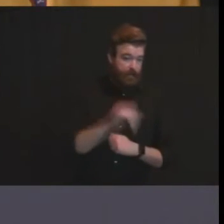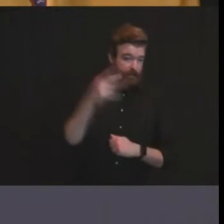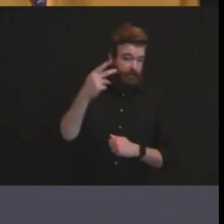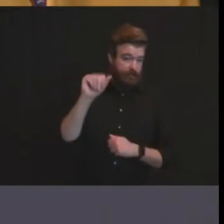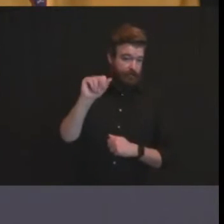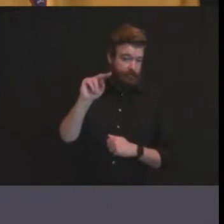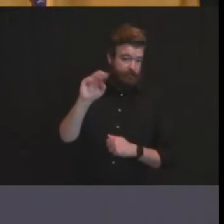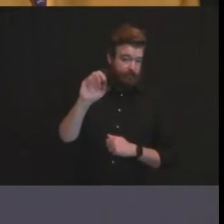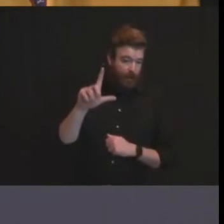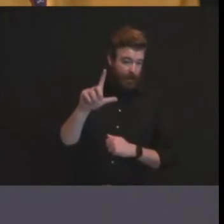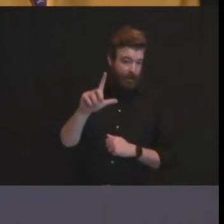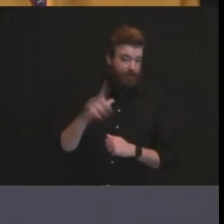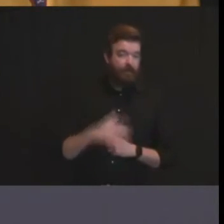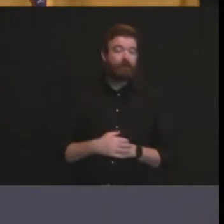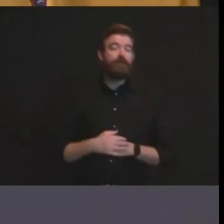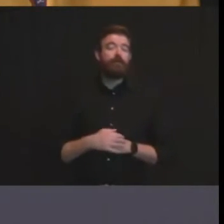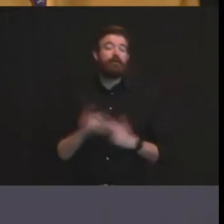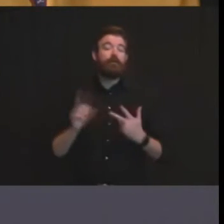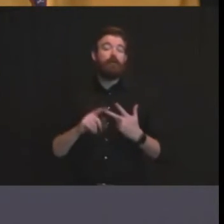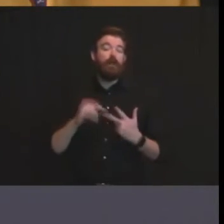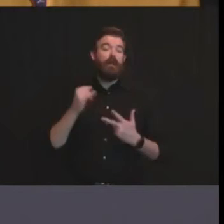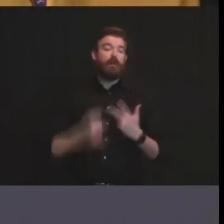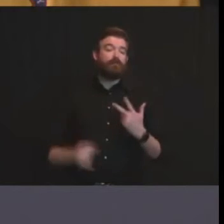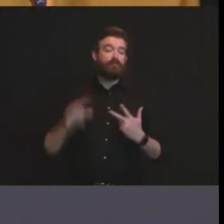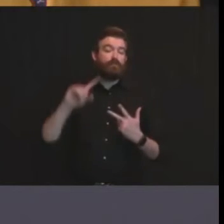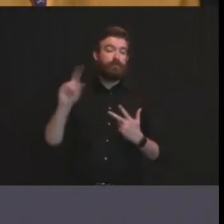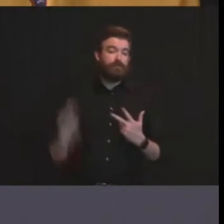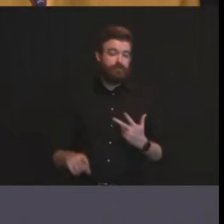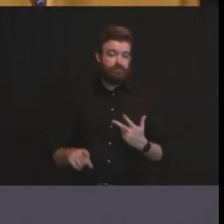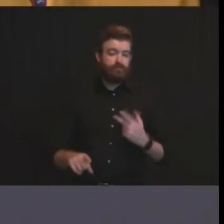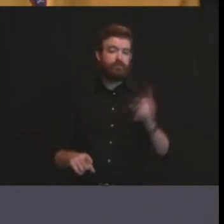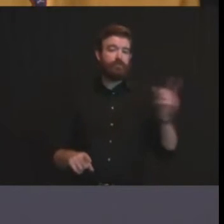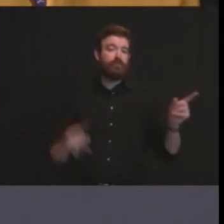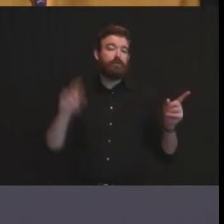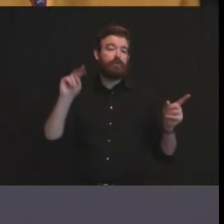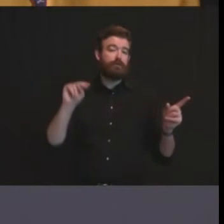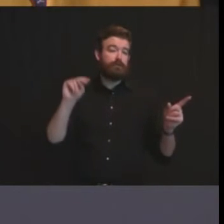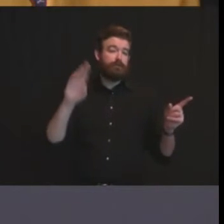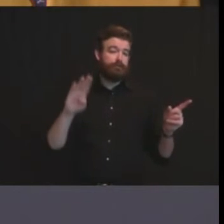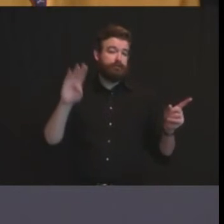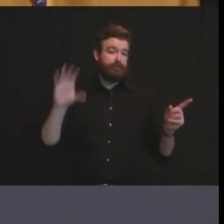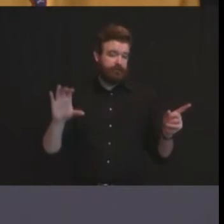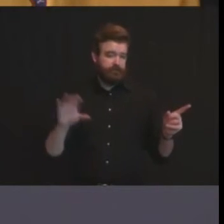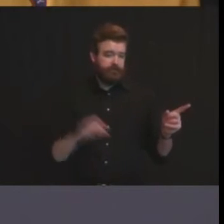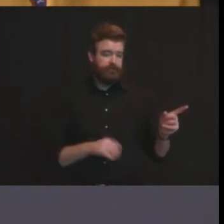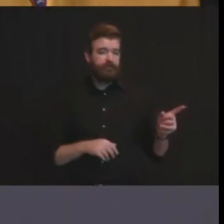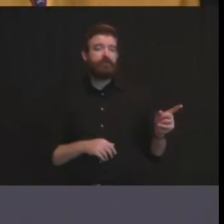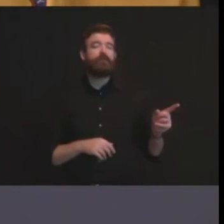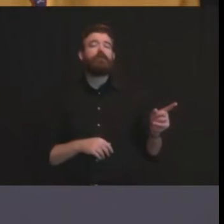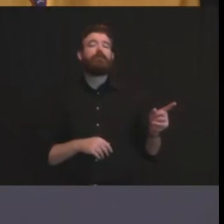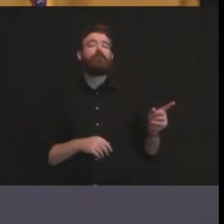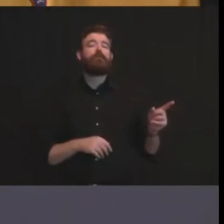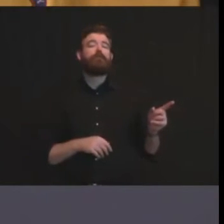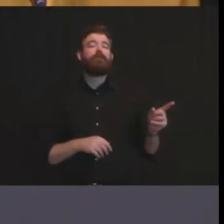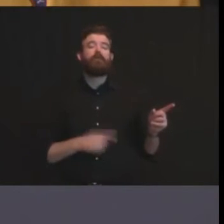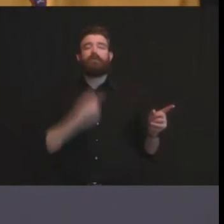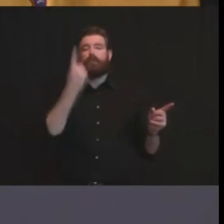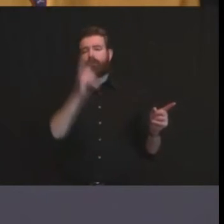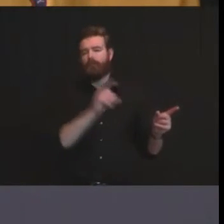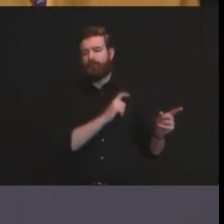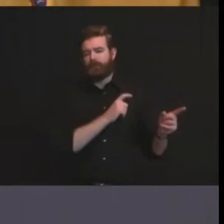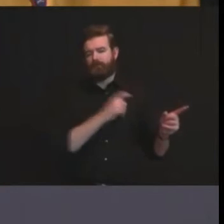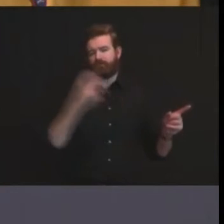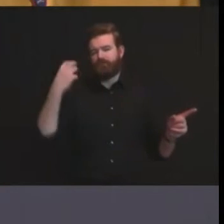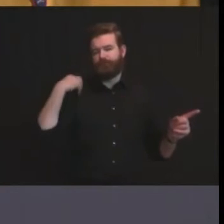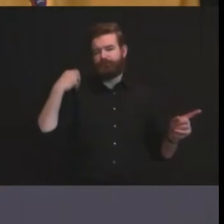one from nbc do you have any reaction to the howell police chief saying he won't enforce the 10-person limit at thanksgiving unless it's